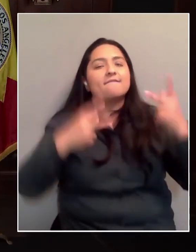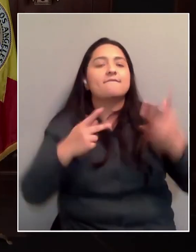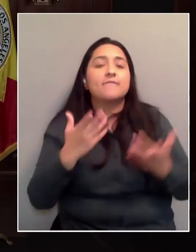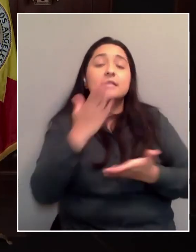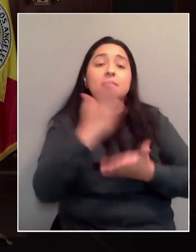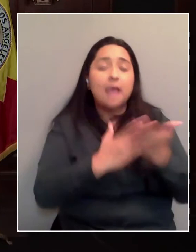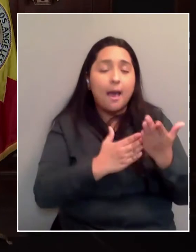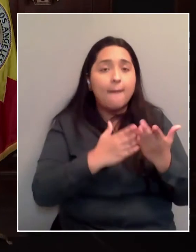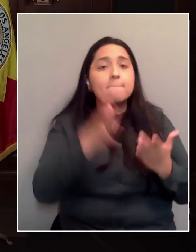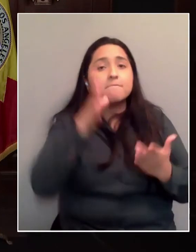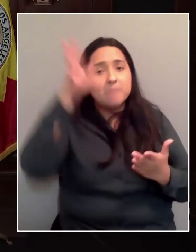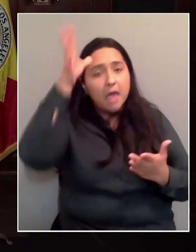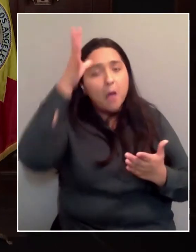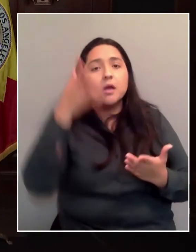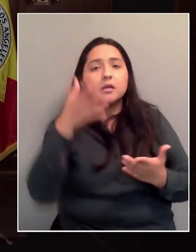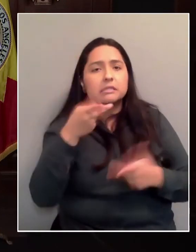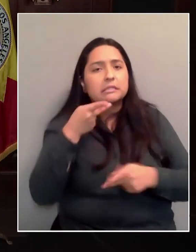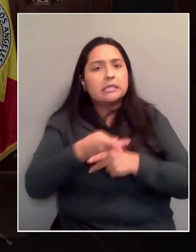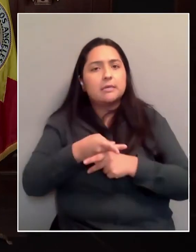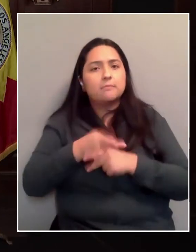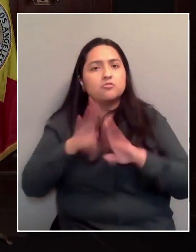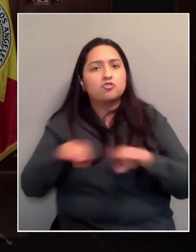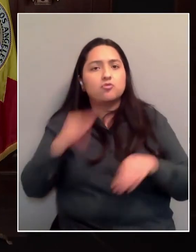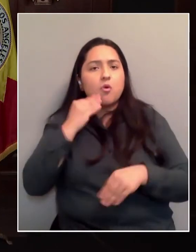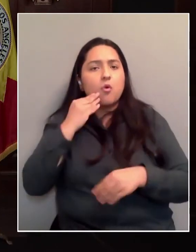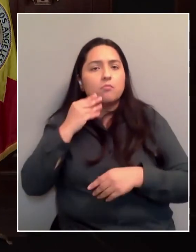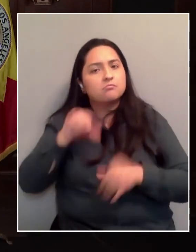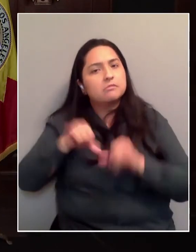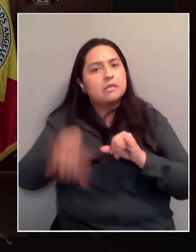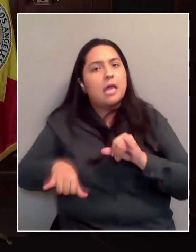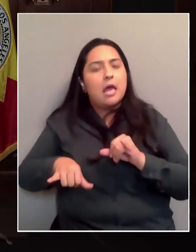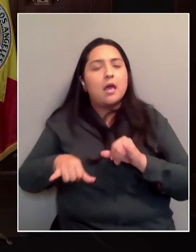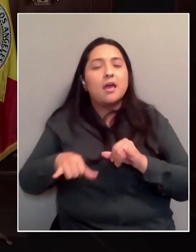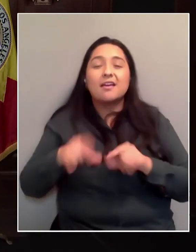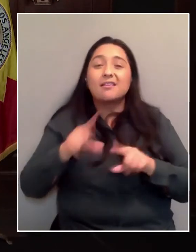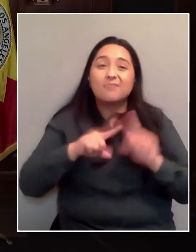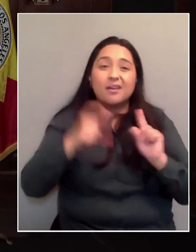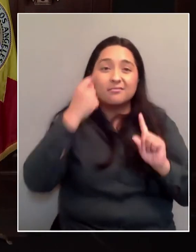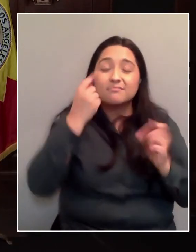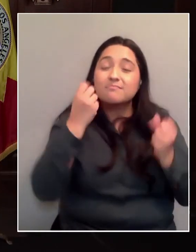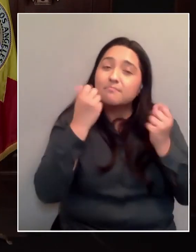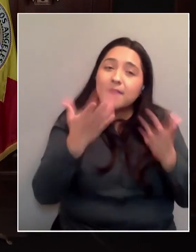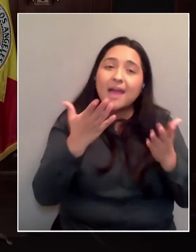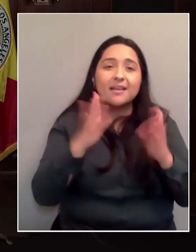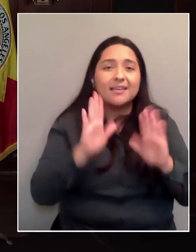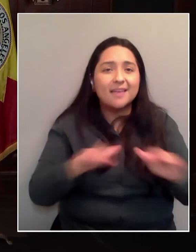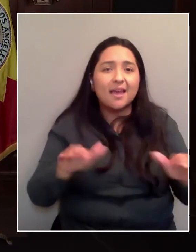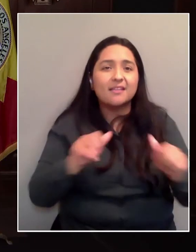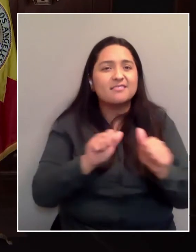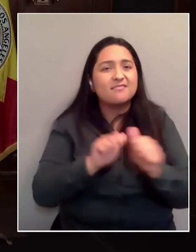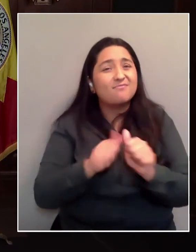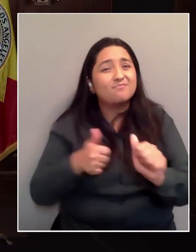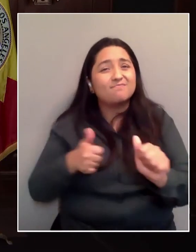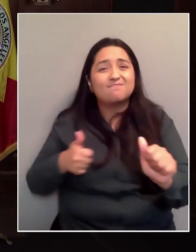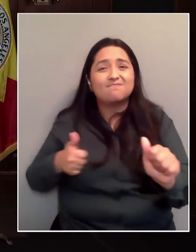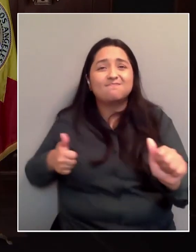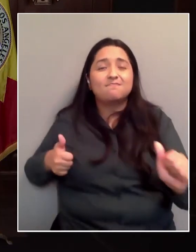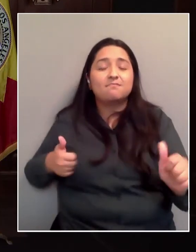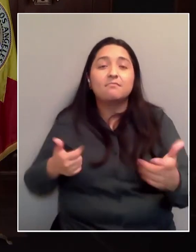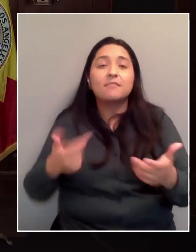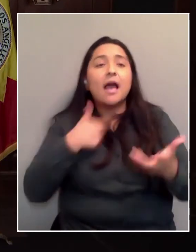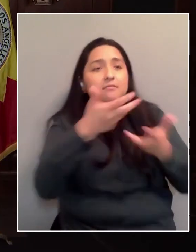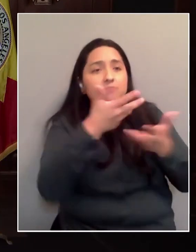But so many of our children are falling behind. And I spoke this week with the chair of our school board. I spoke to the heads of our